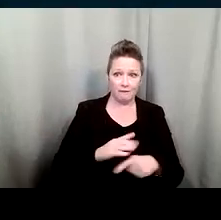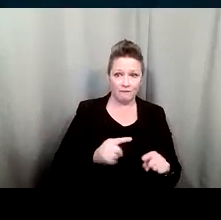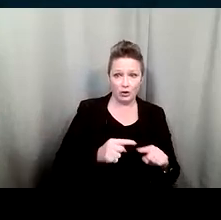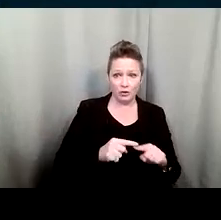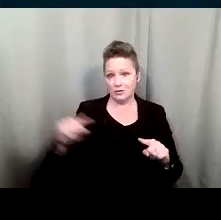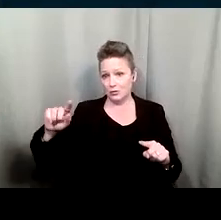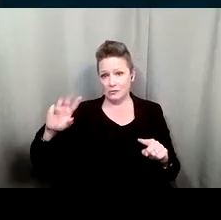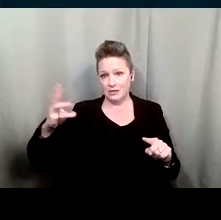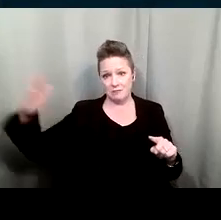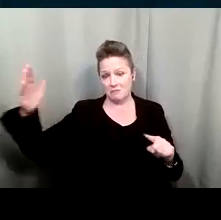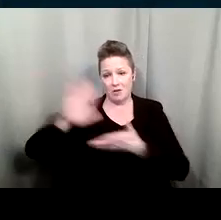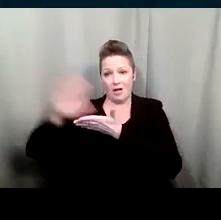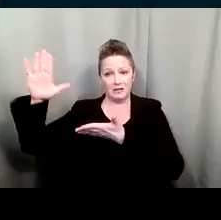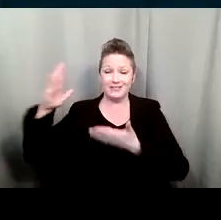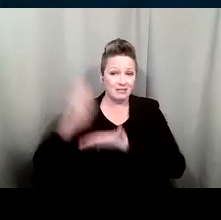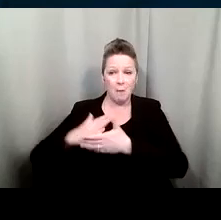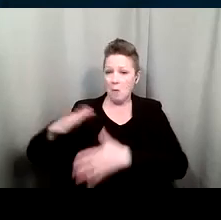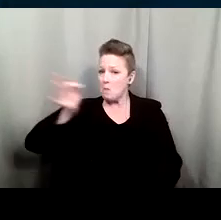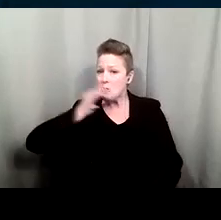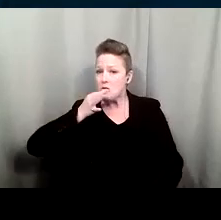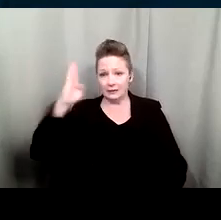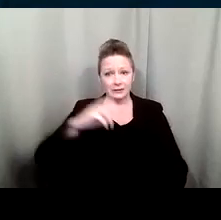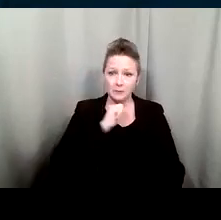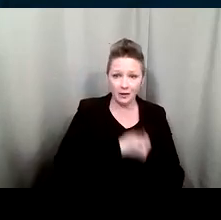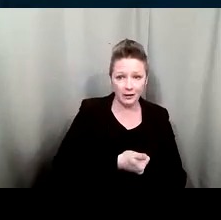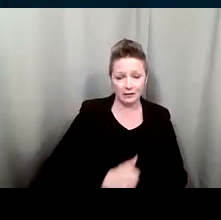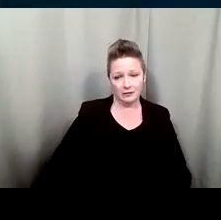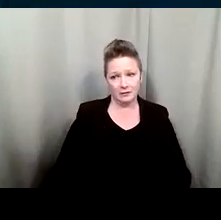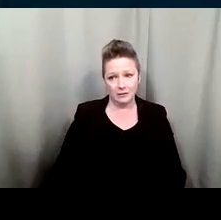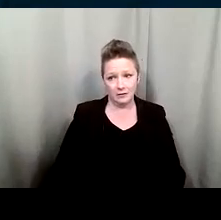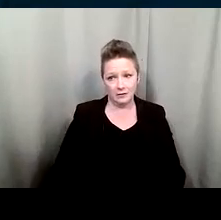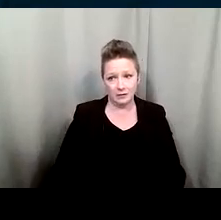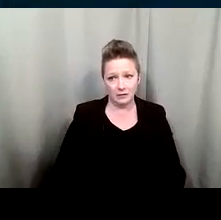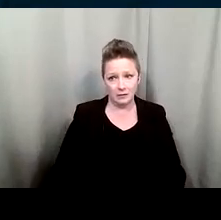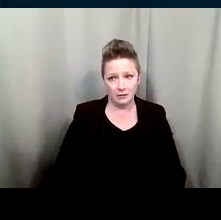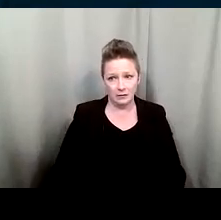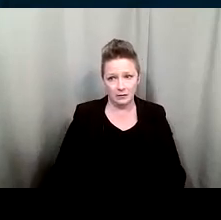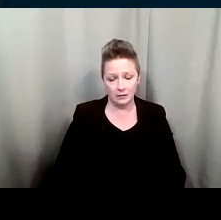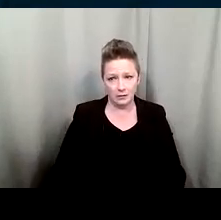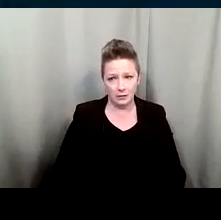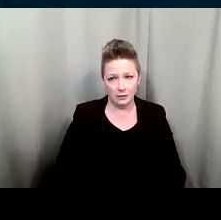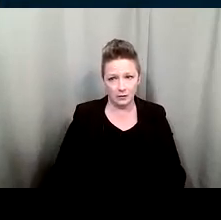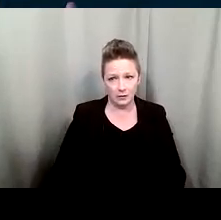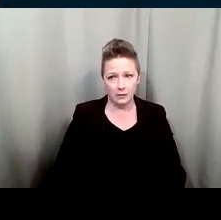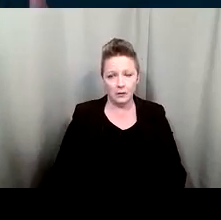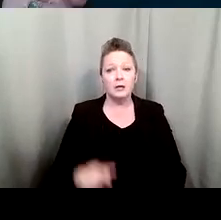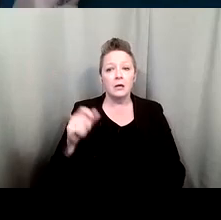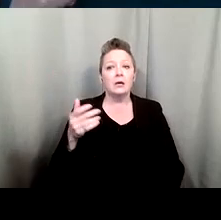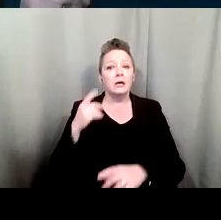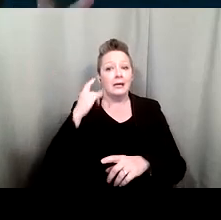English. Some people are not. If you do write to that person, think about